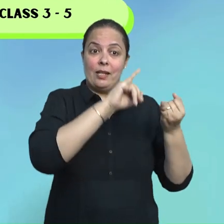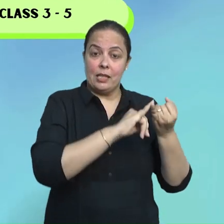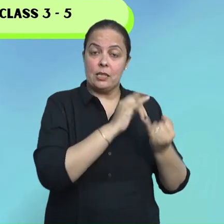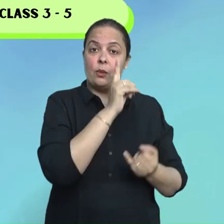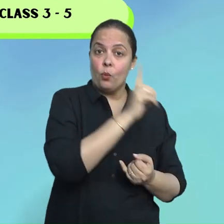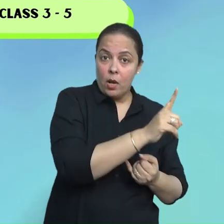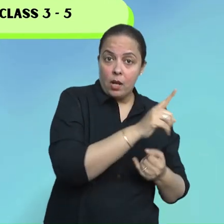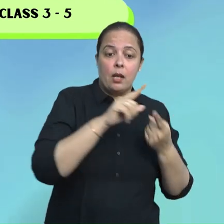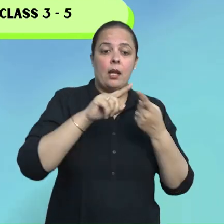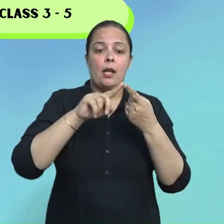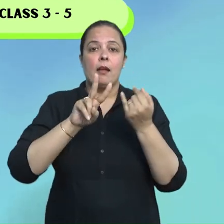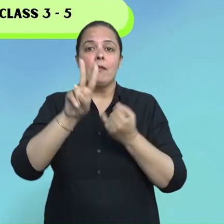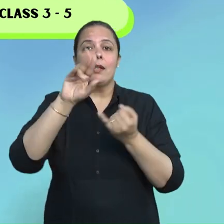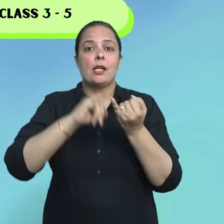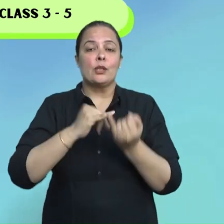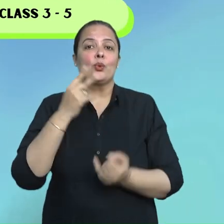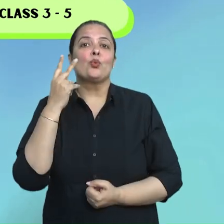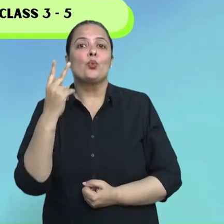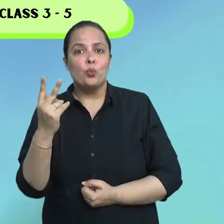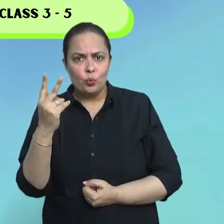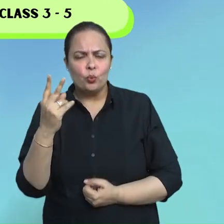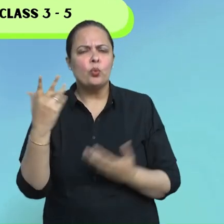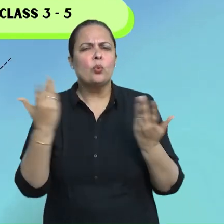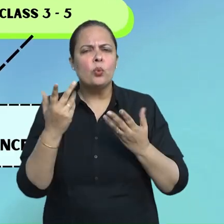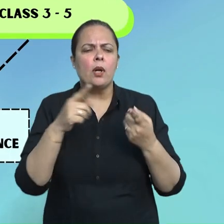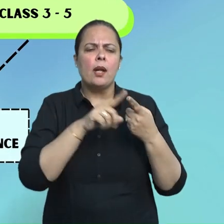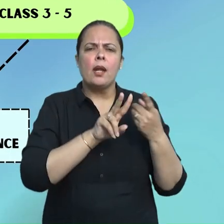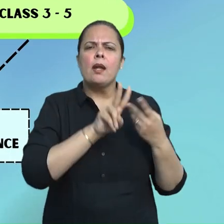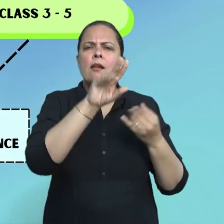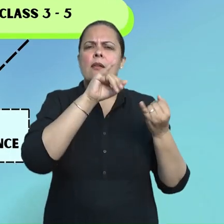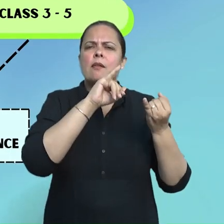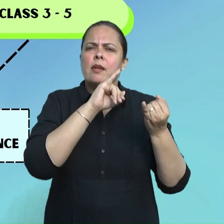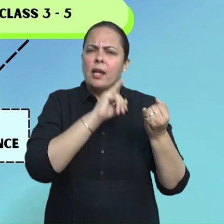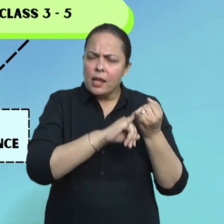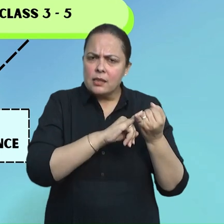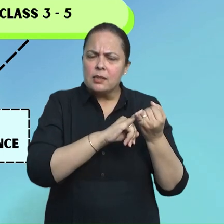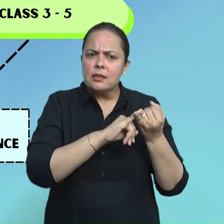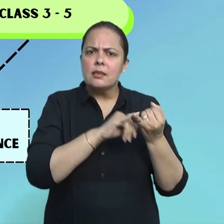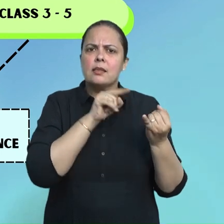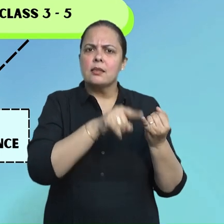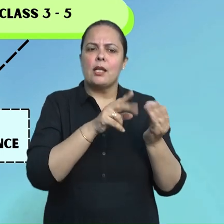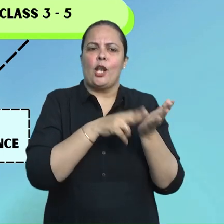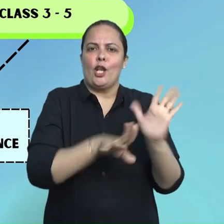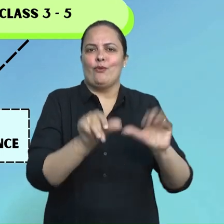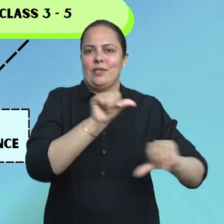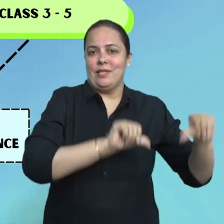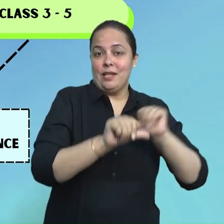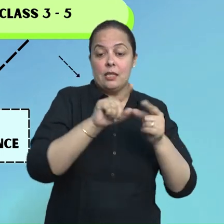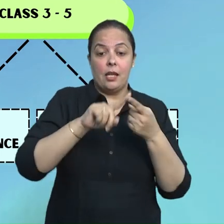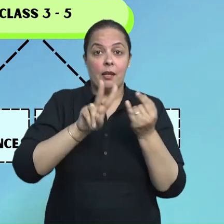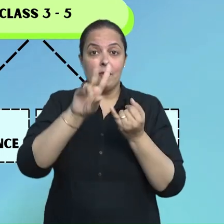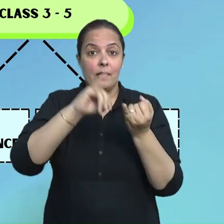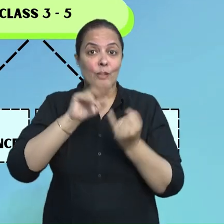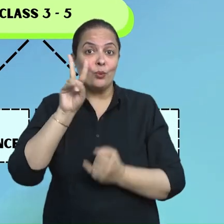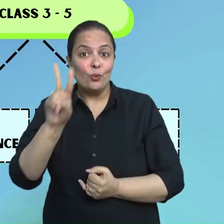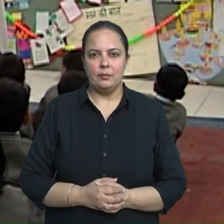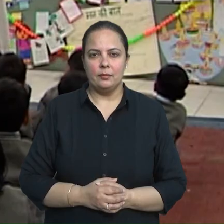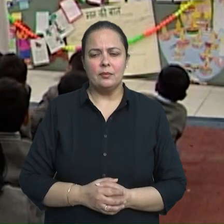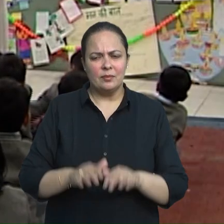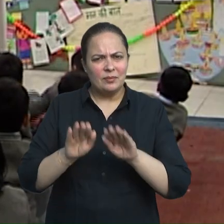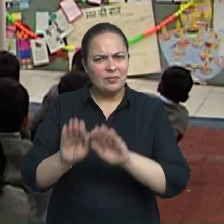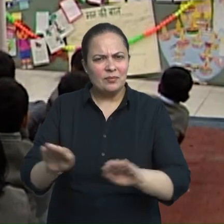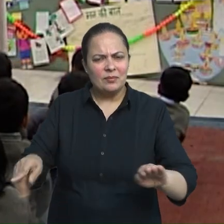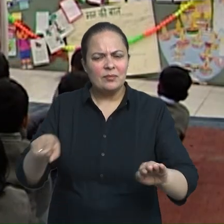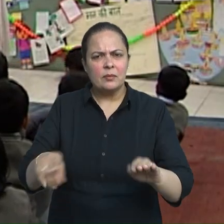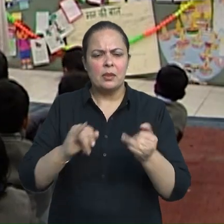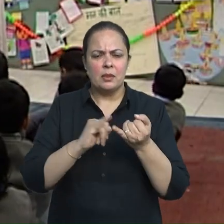subject consisting EVS 1 for the natural science component and EVS 2 for the social science component. To